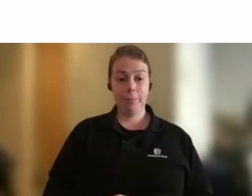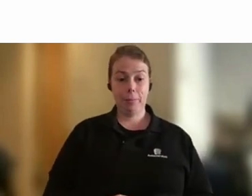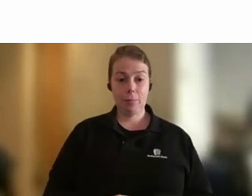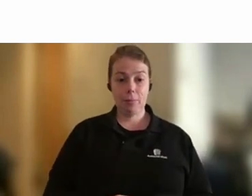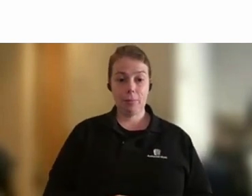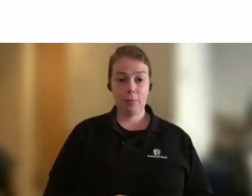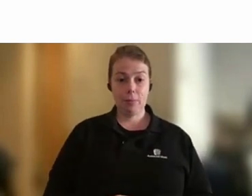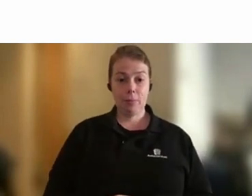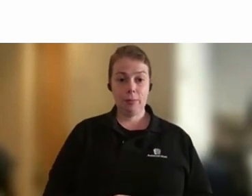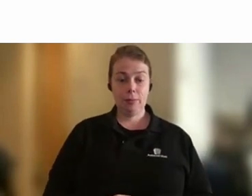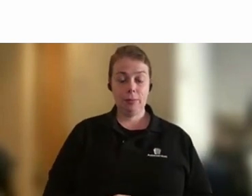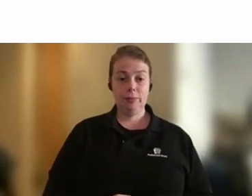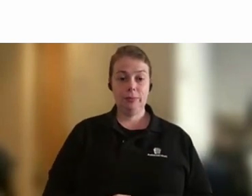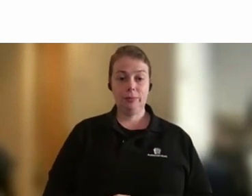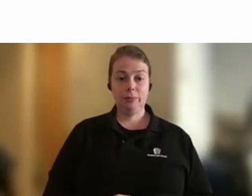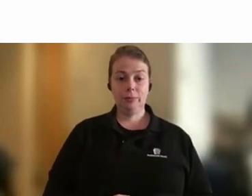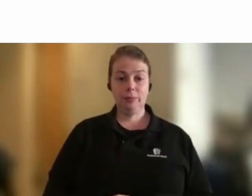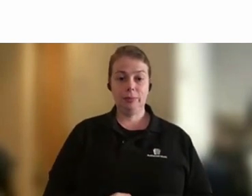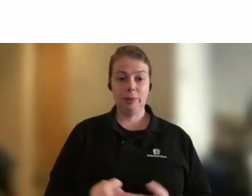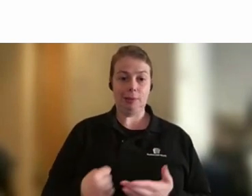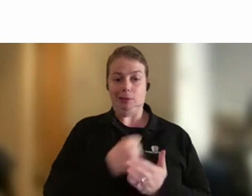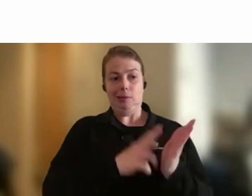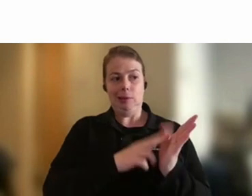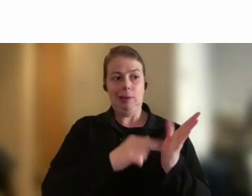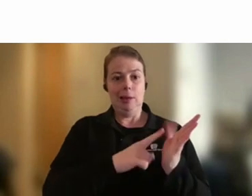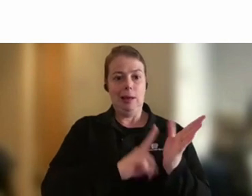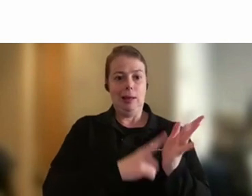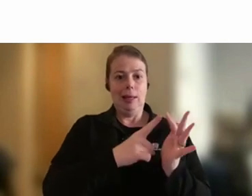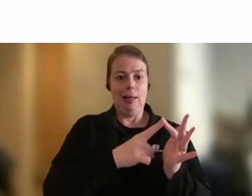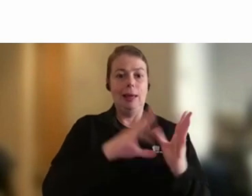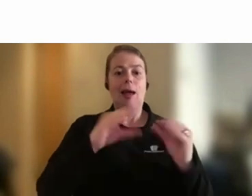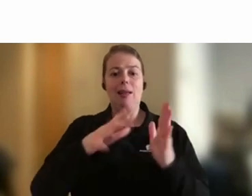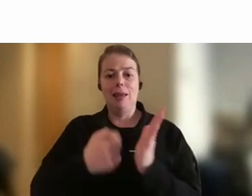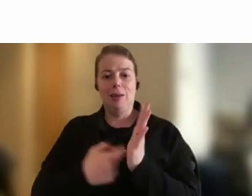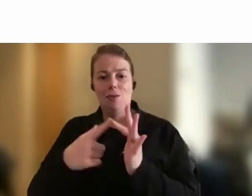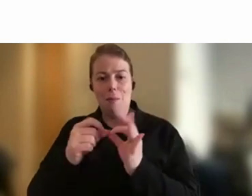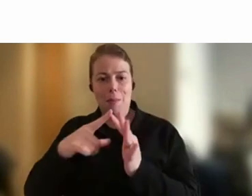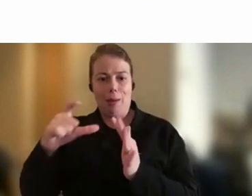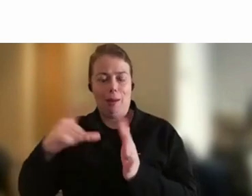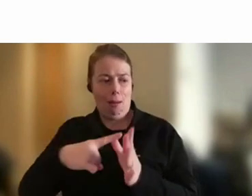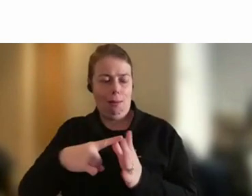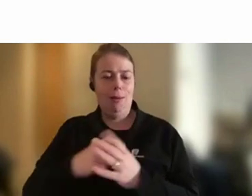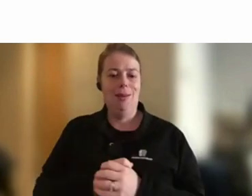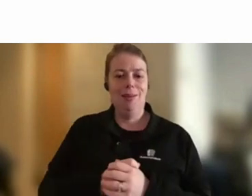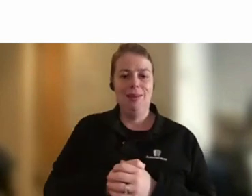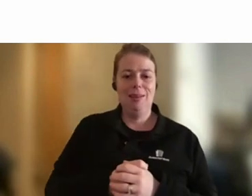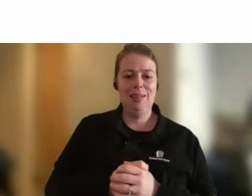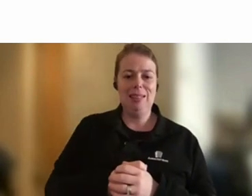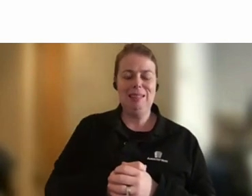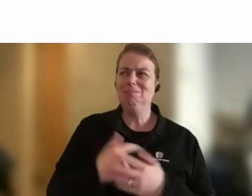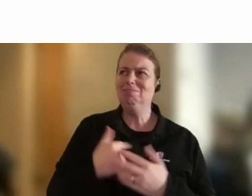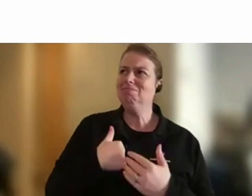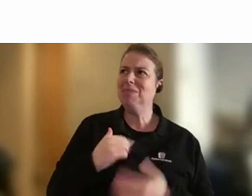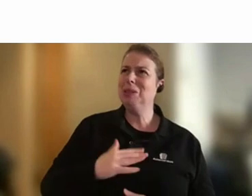All right, I'm going to go Natalie and then Rebecca, how about that? It's interesting. I'm not sure I know what an